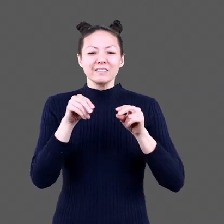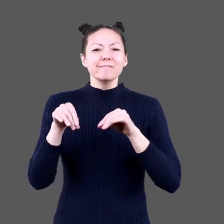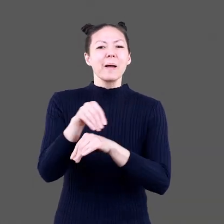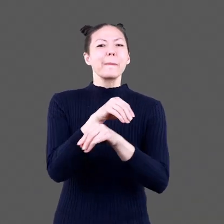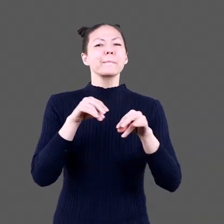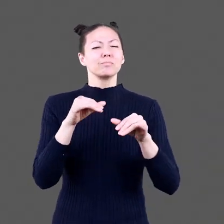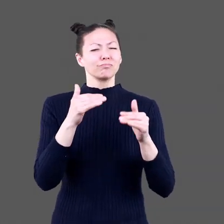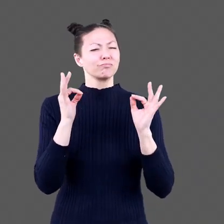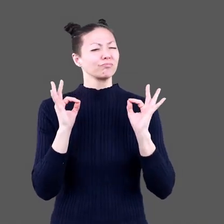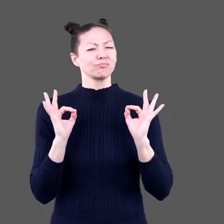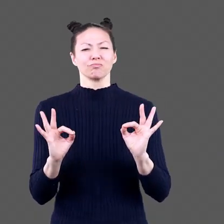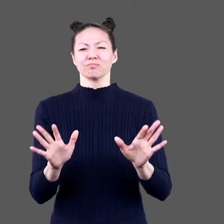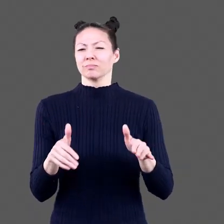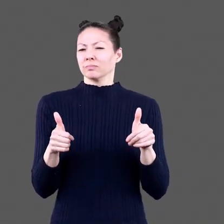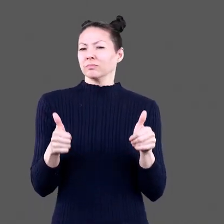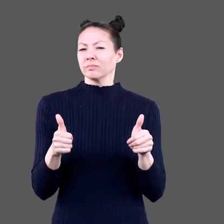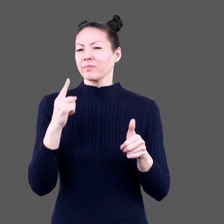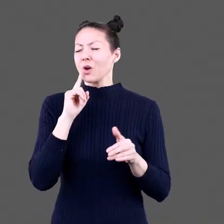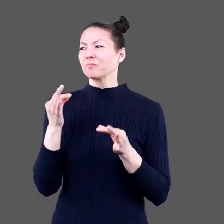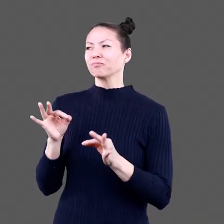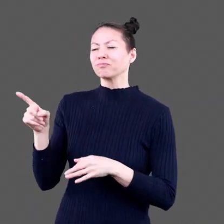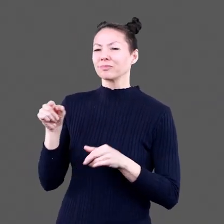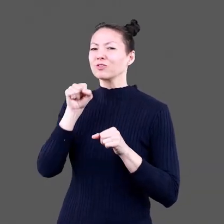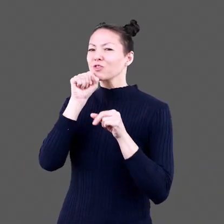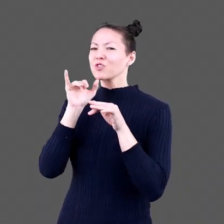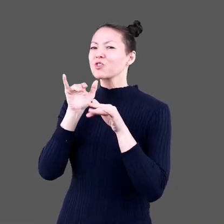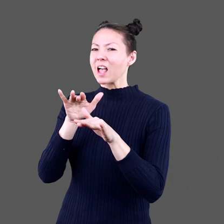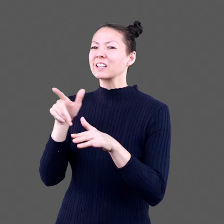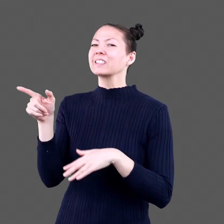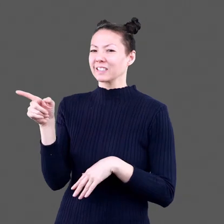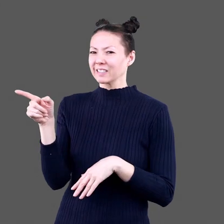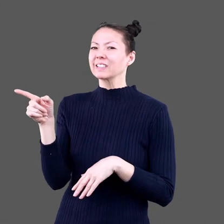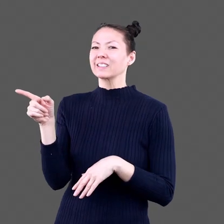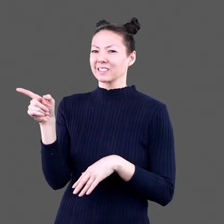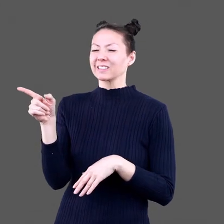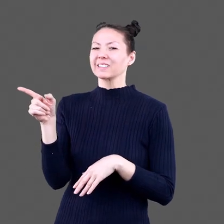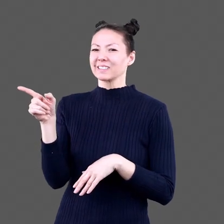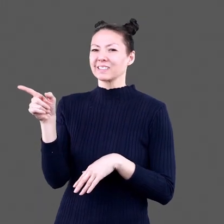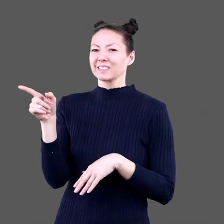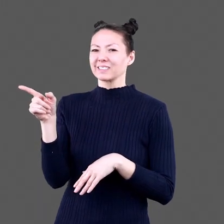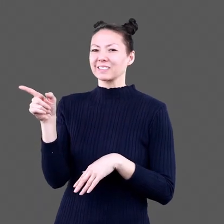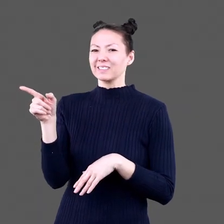These are all good toppings for tacos for dragons